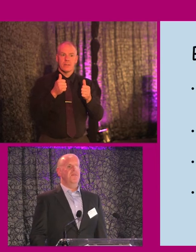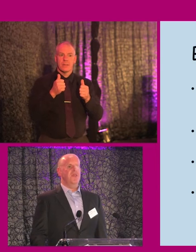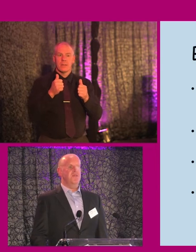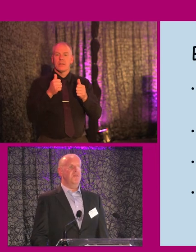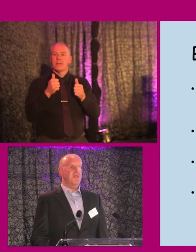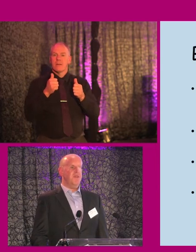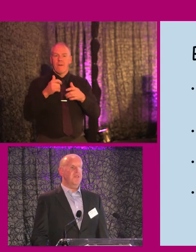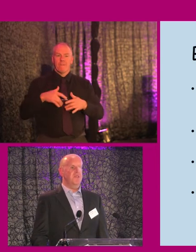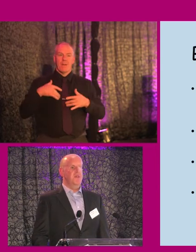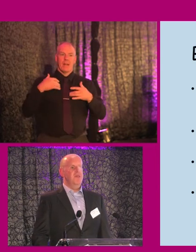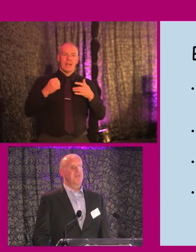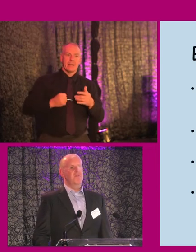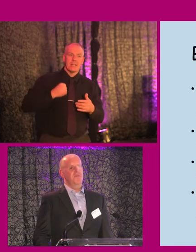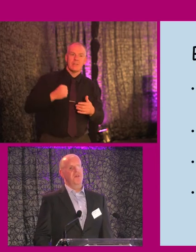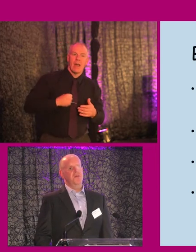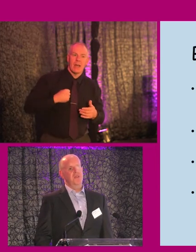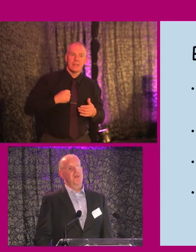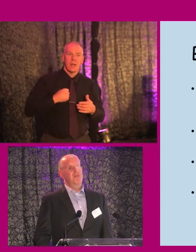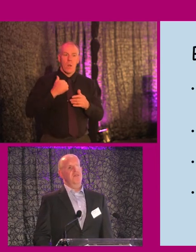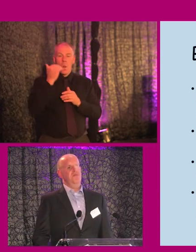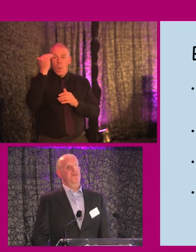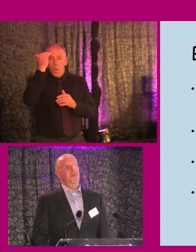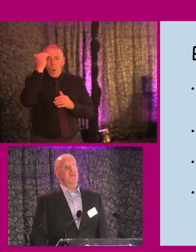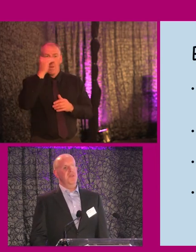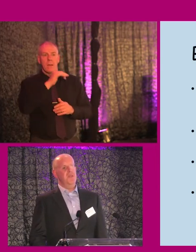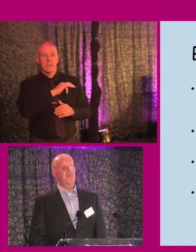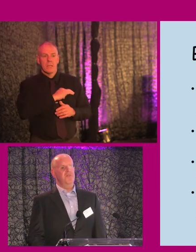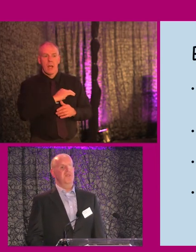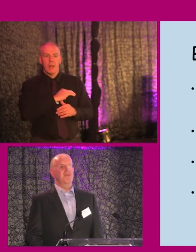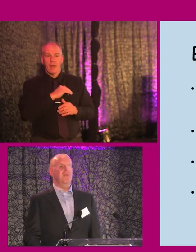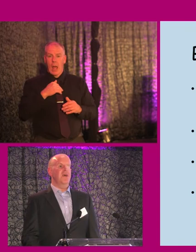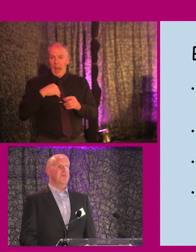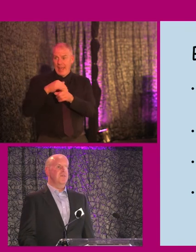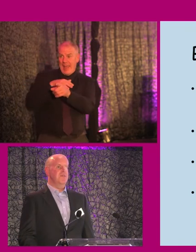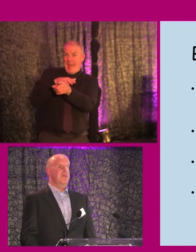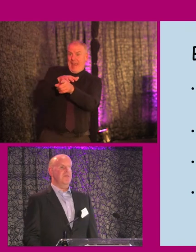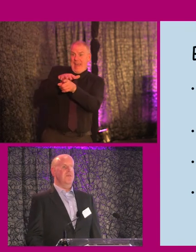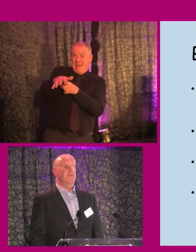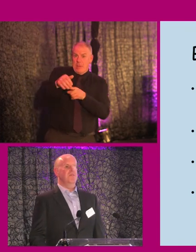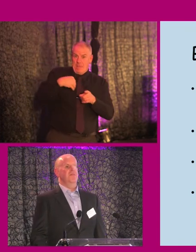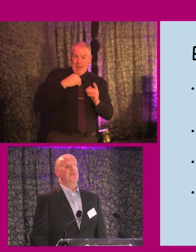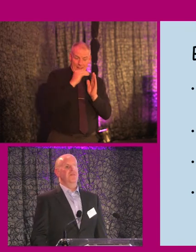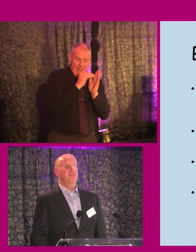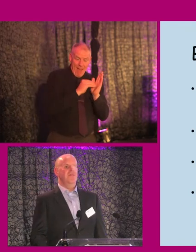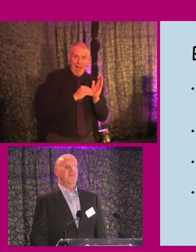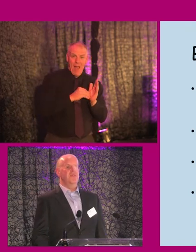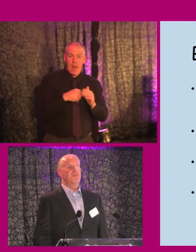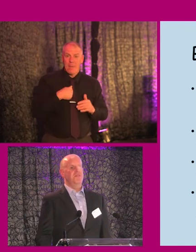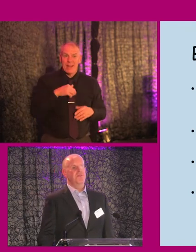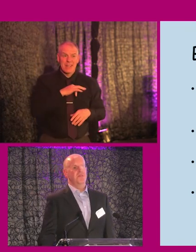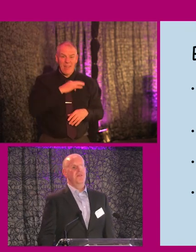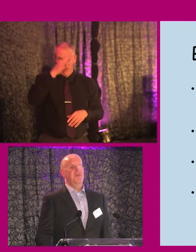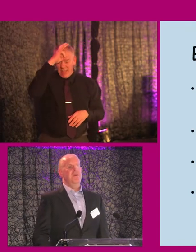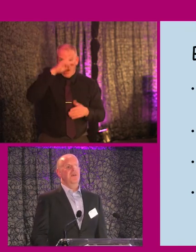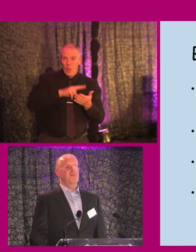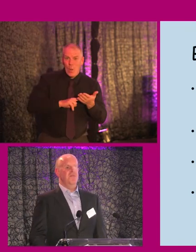kind of sense of satisfaction in terms of knowing that stuff that I inputted in as a total clueless